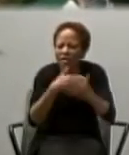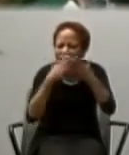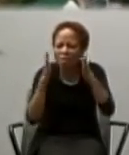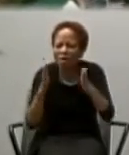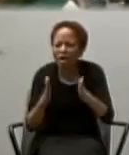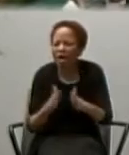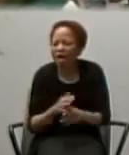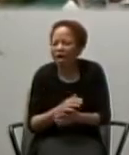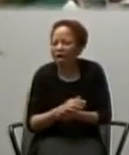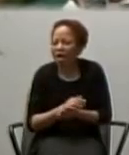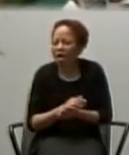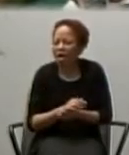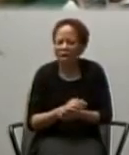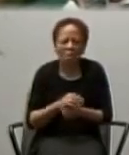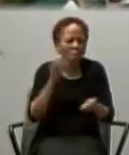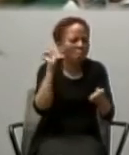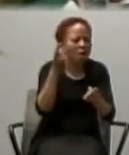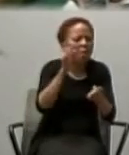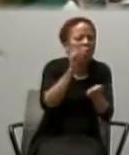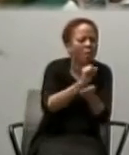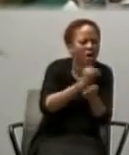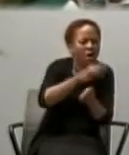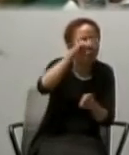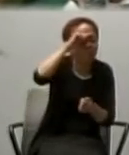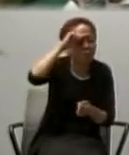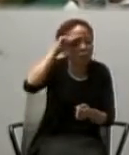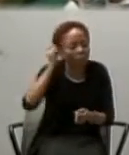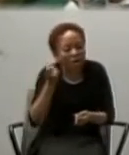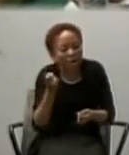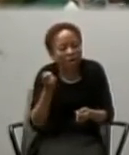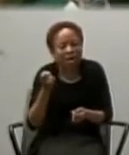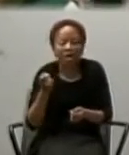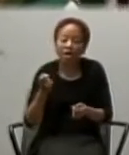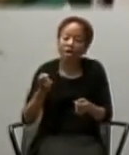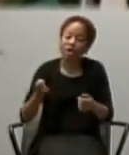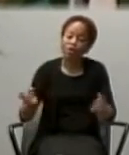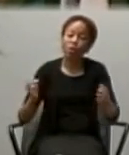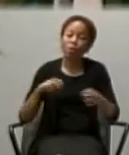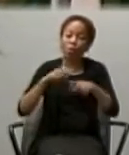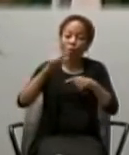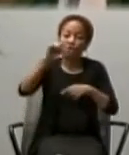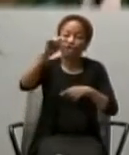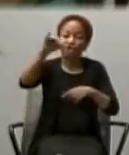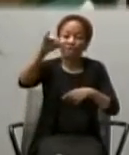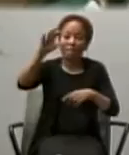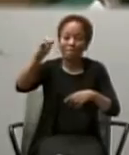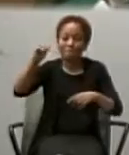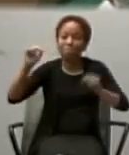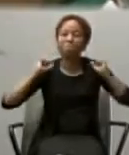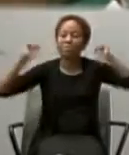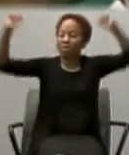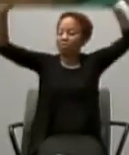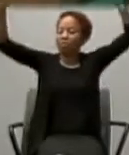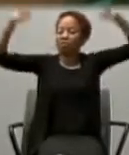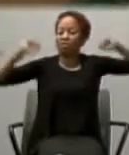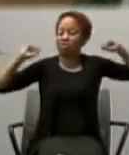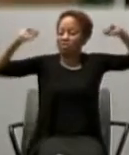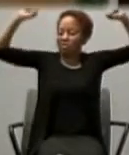in the office, in the gym, in the street,